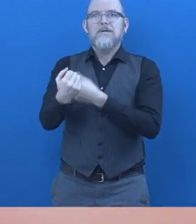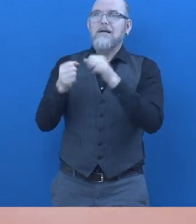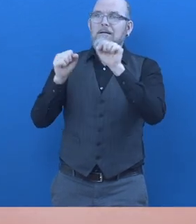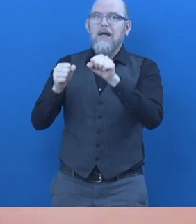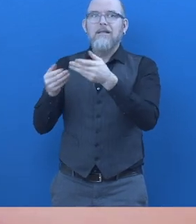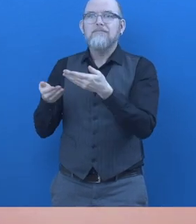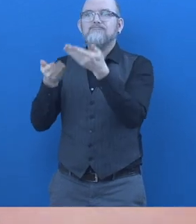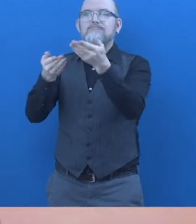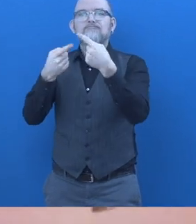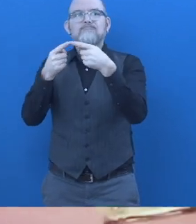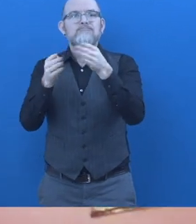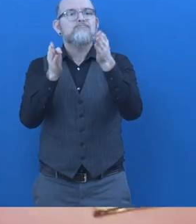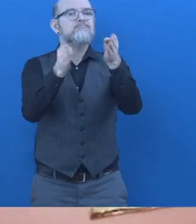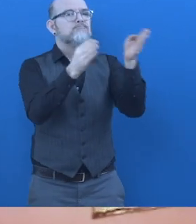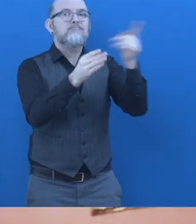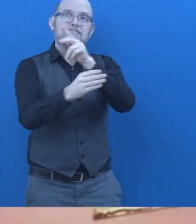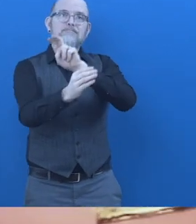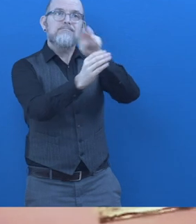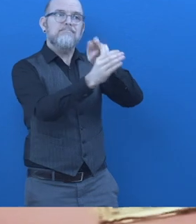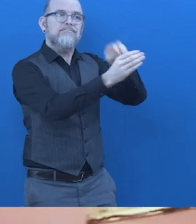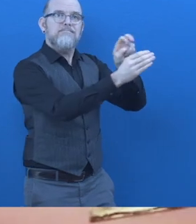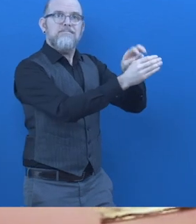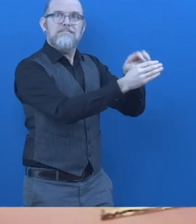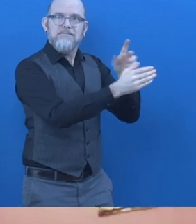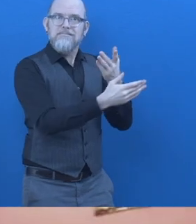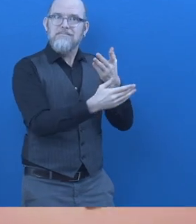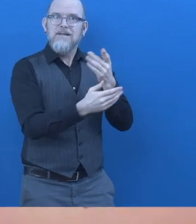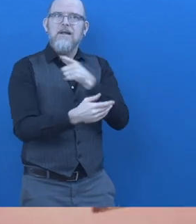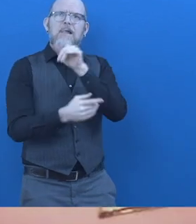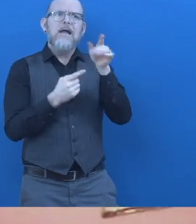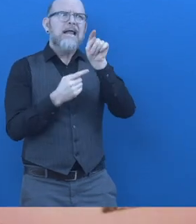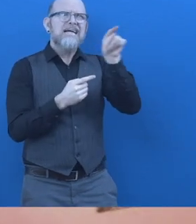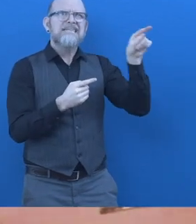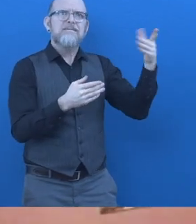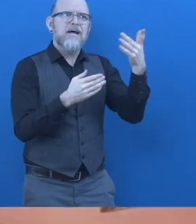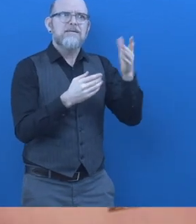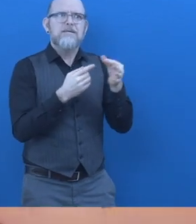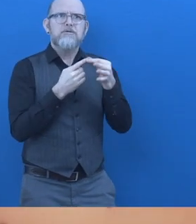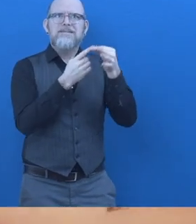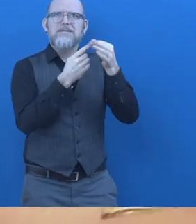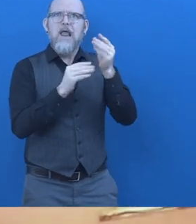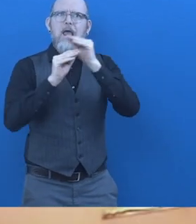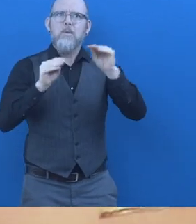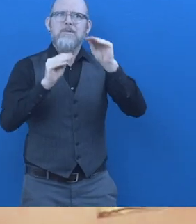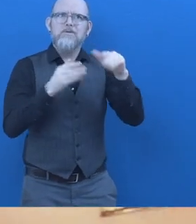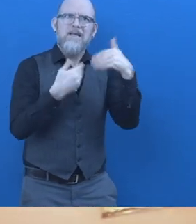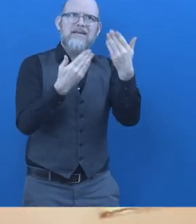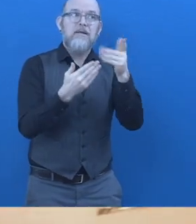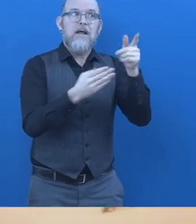It enables people with disabilities to access different and variety of